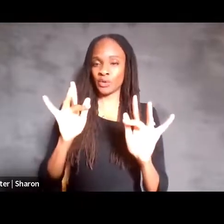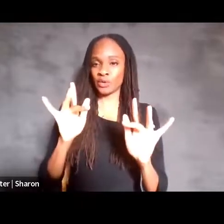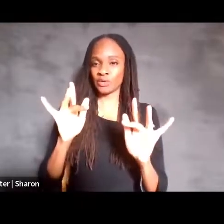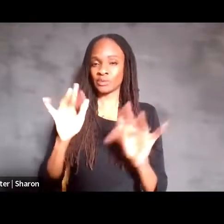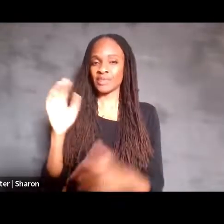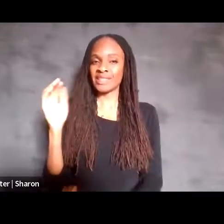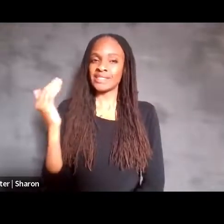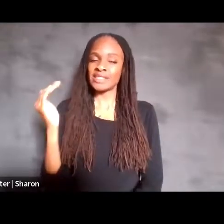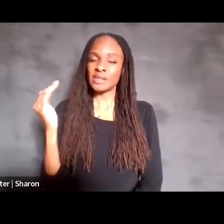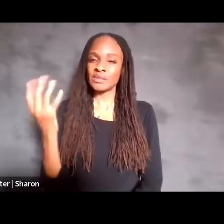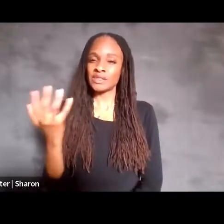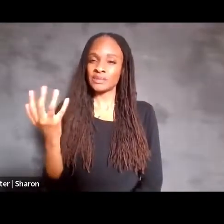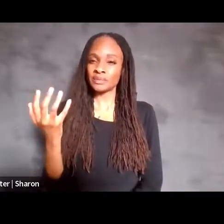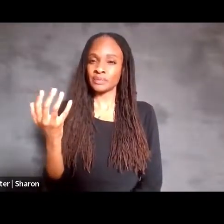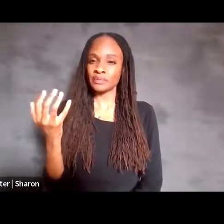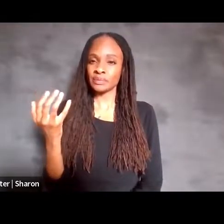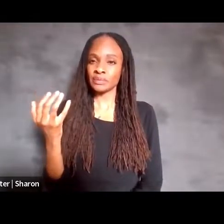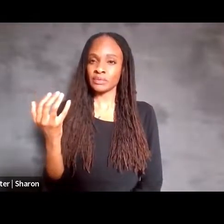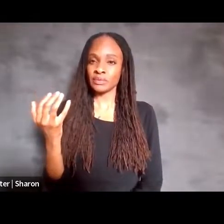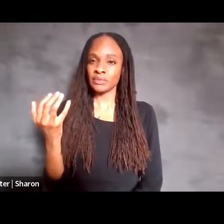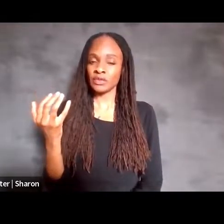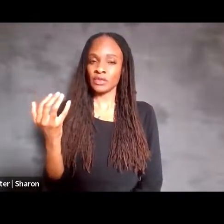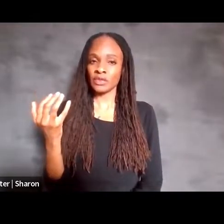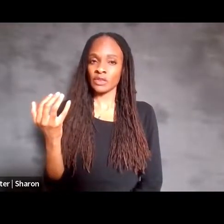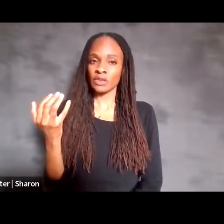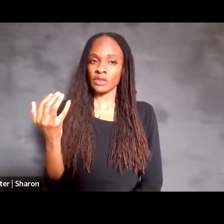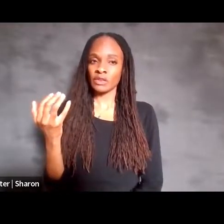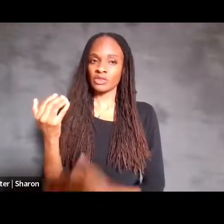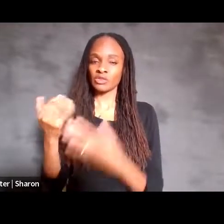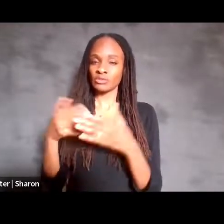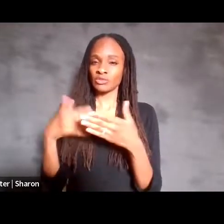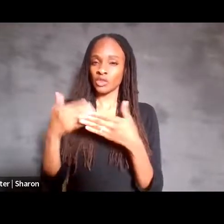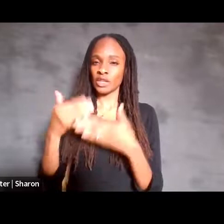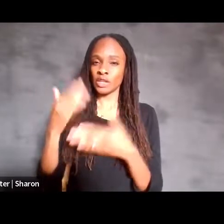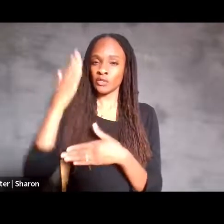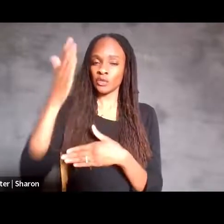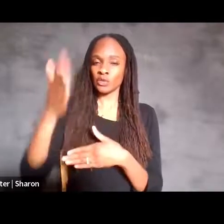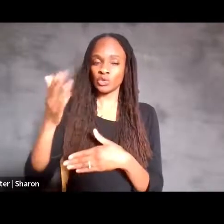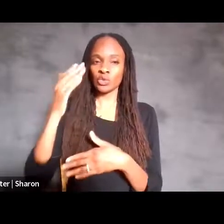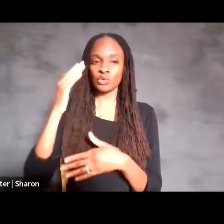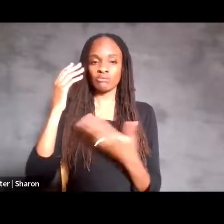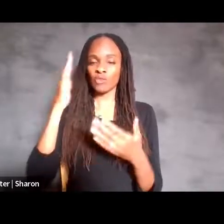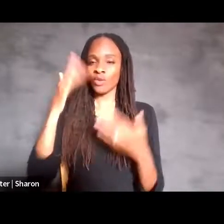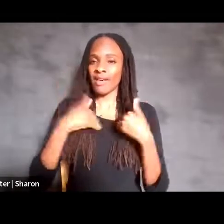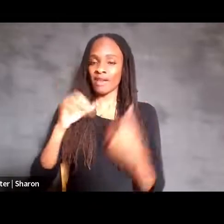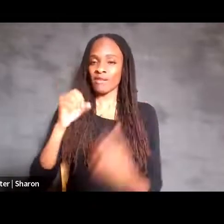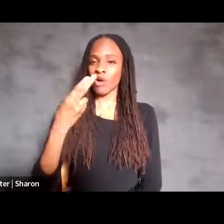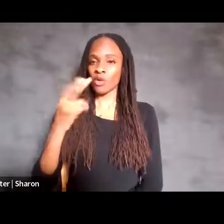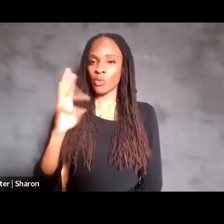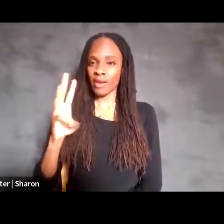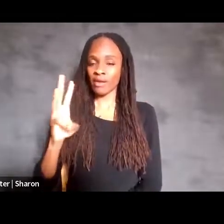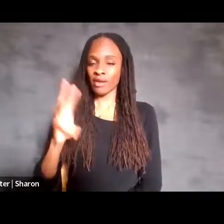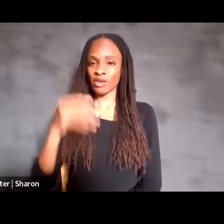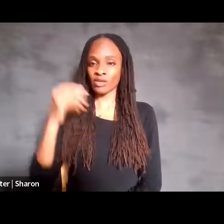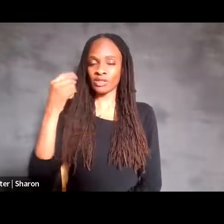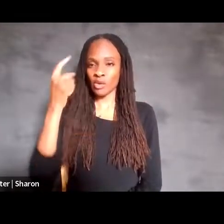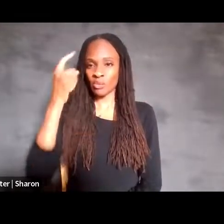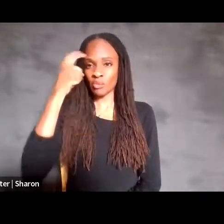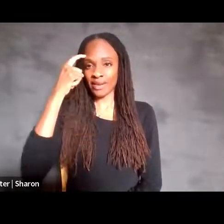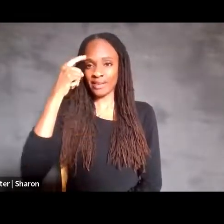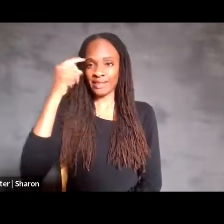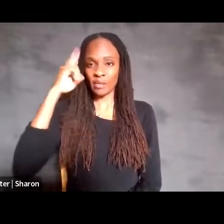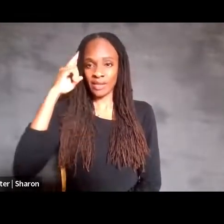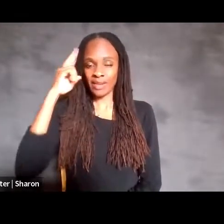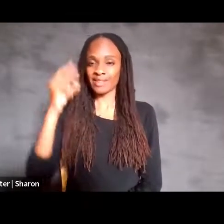very, you know, in the near future, that there will be hardware, brain implant hardware that will be fully wireless,